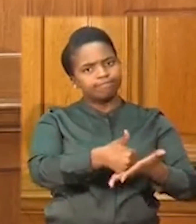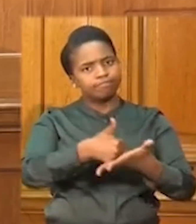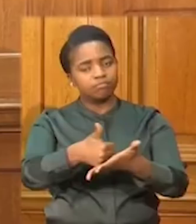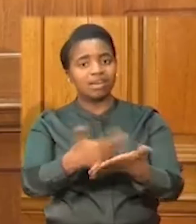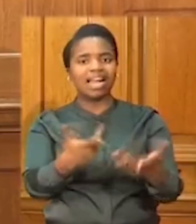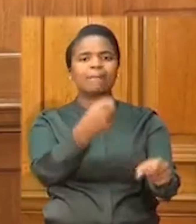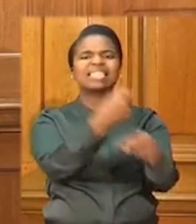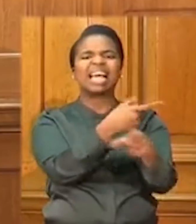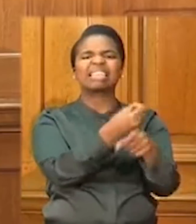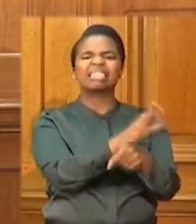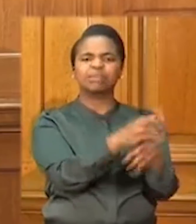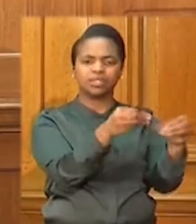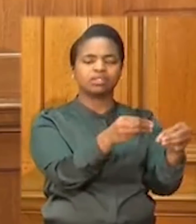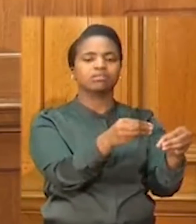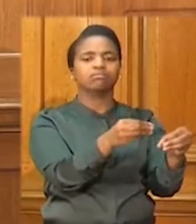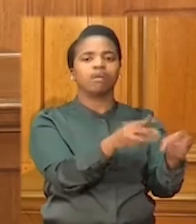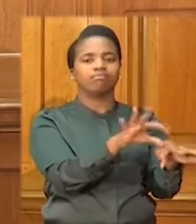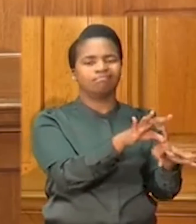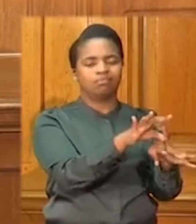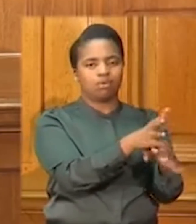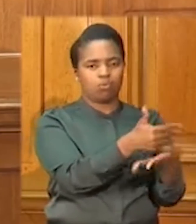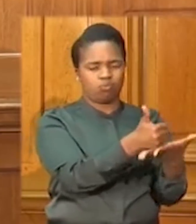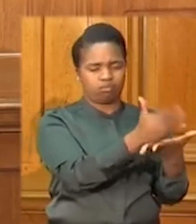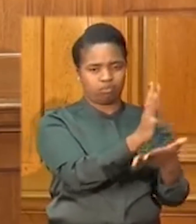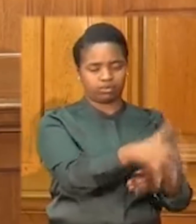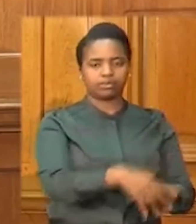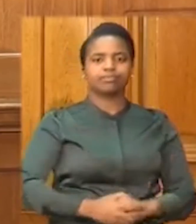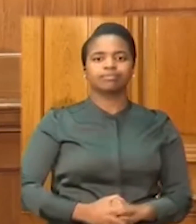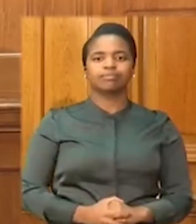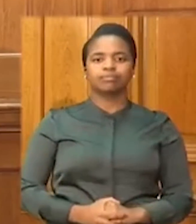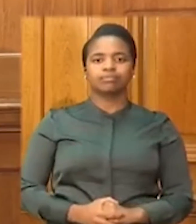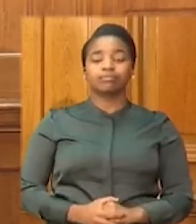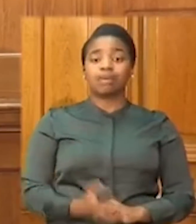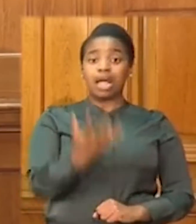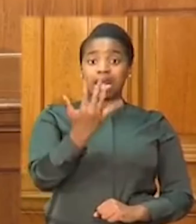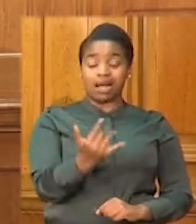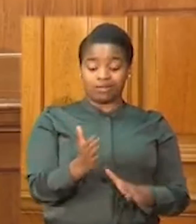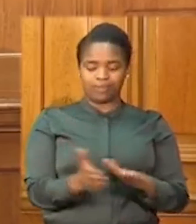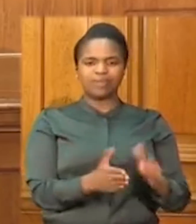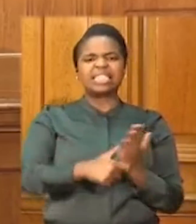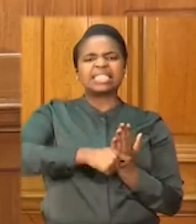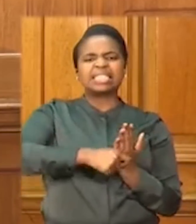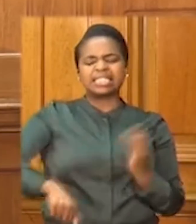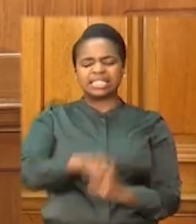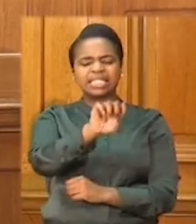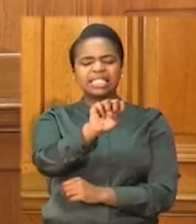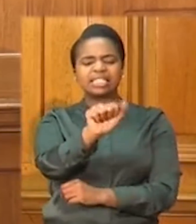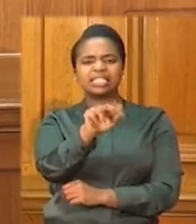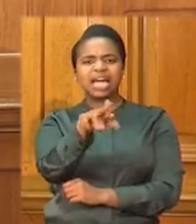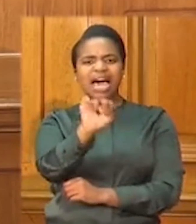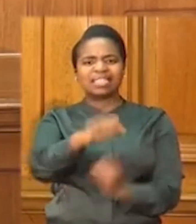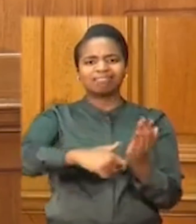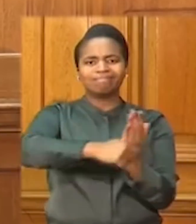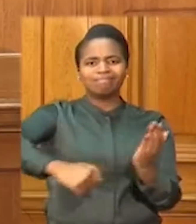the taxi industry. In addition to existing tax relief measures, we will also be